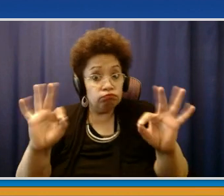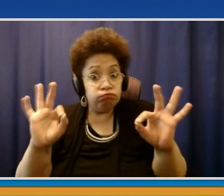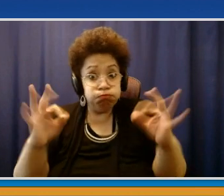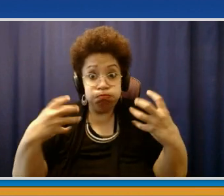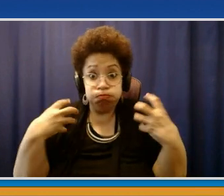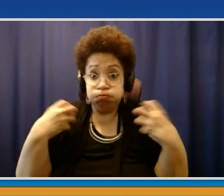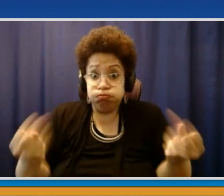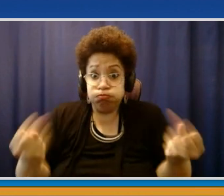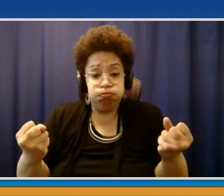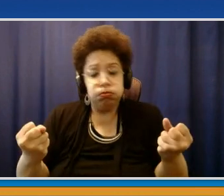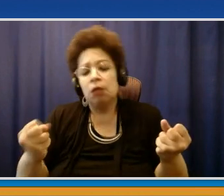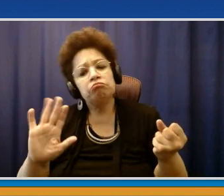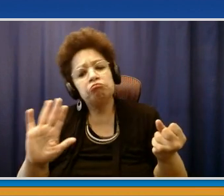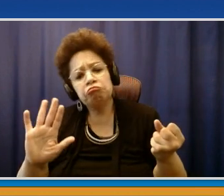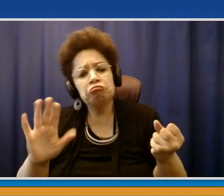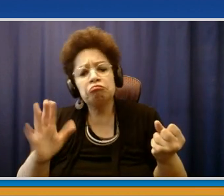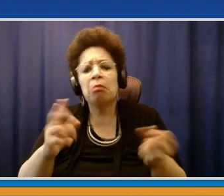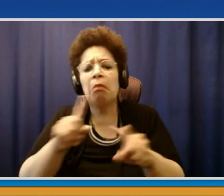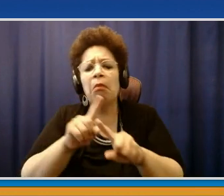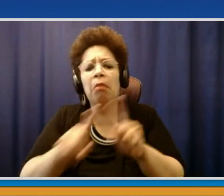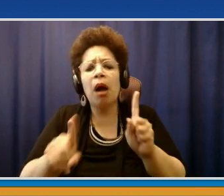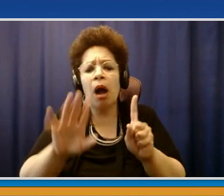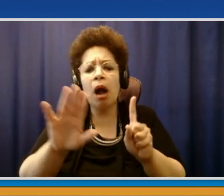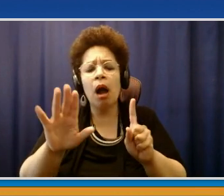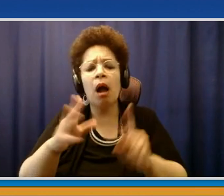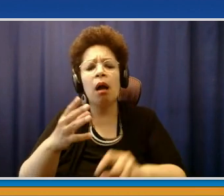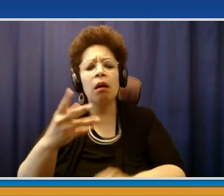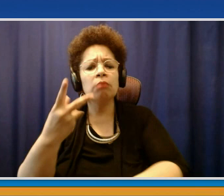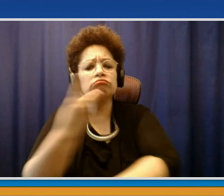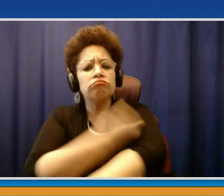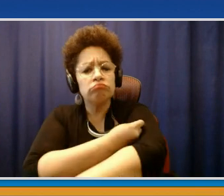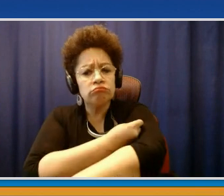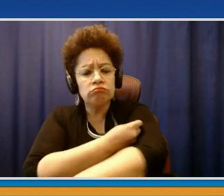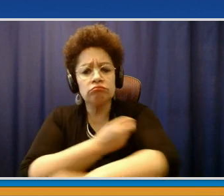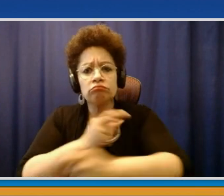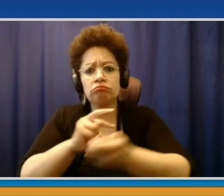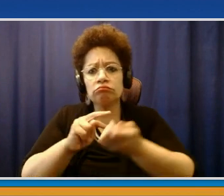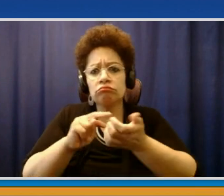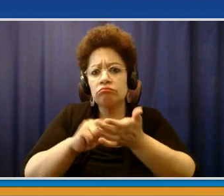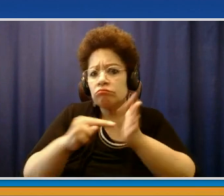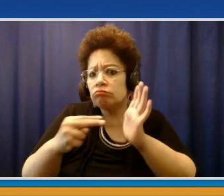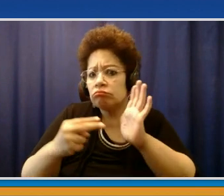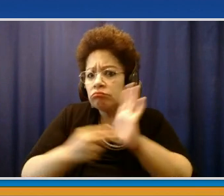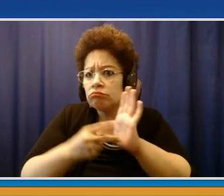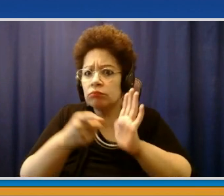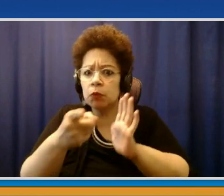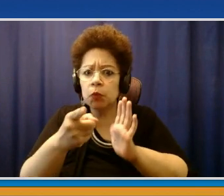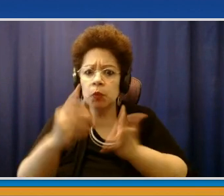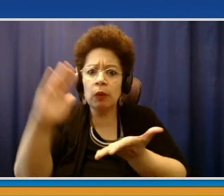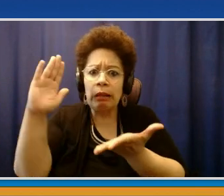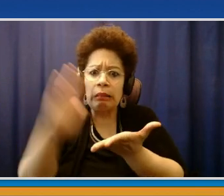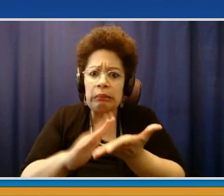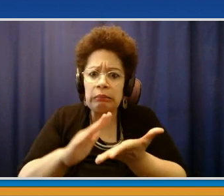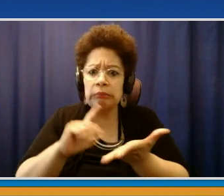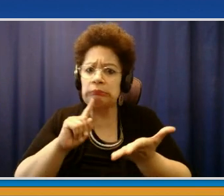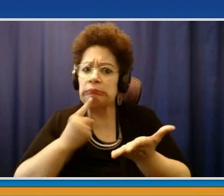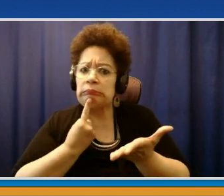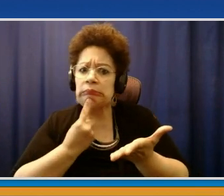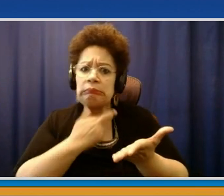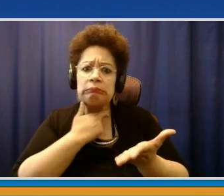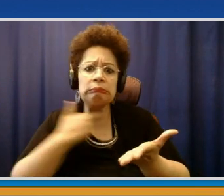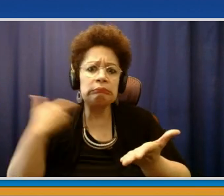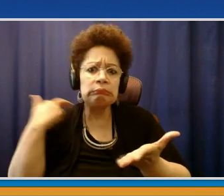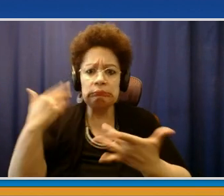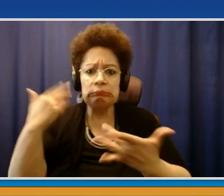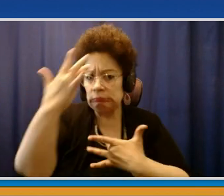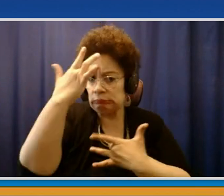as seriously as might put you in the hospital or potentially cost you your life unless you have other underlying causes that are significant. So all